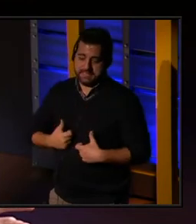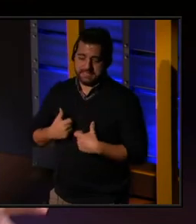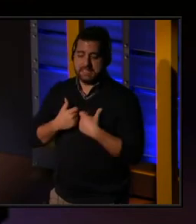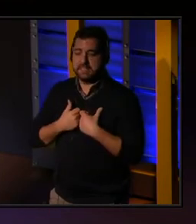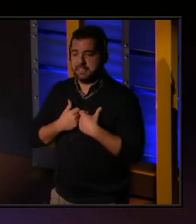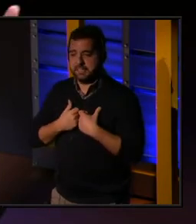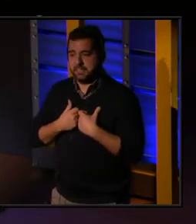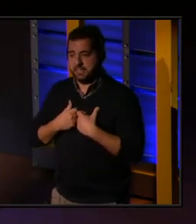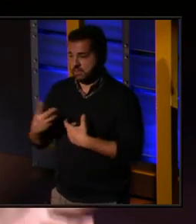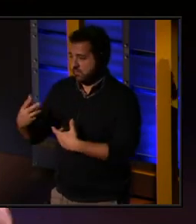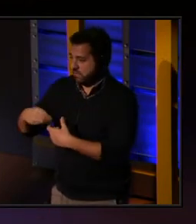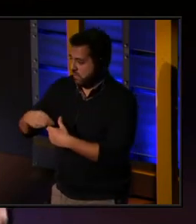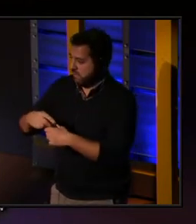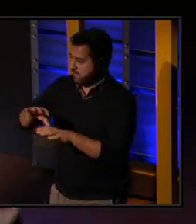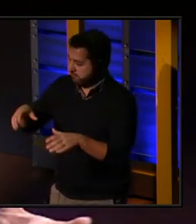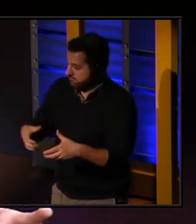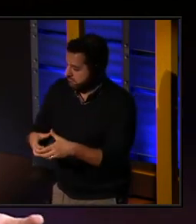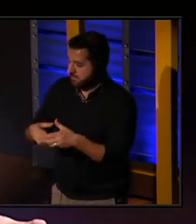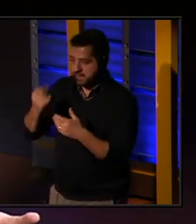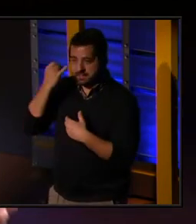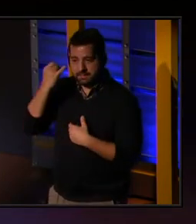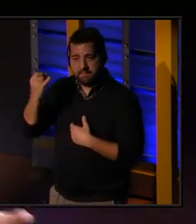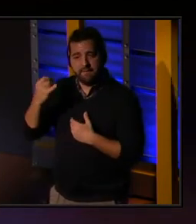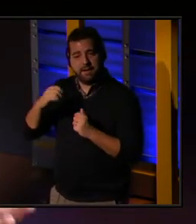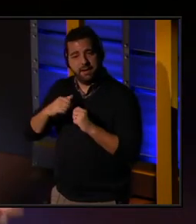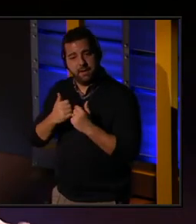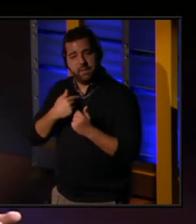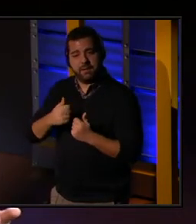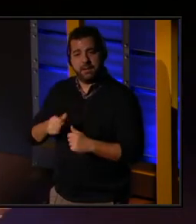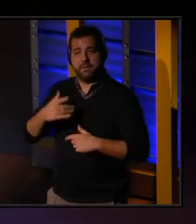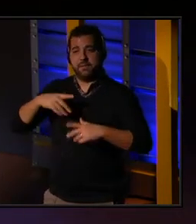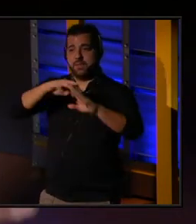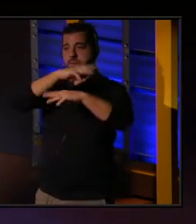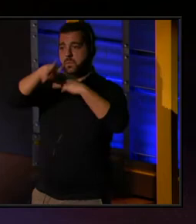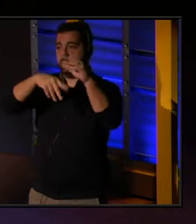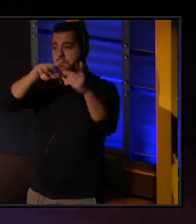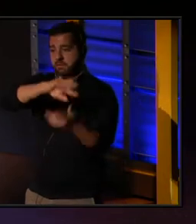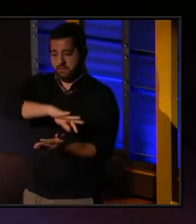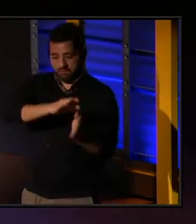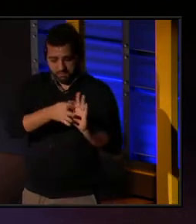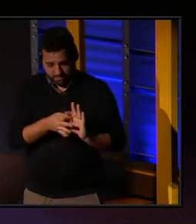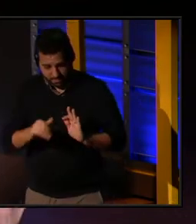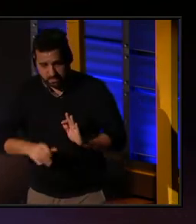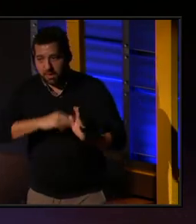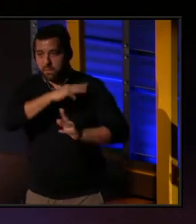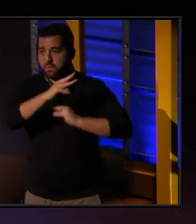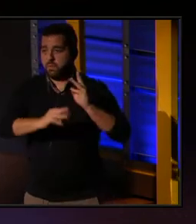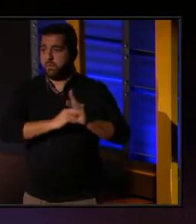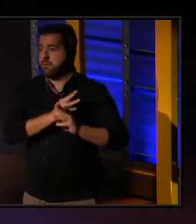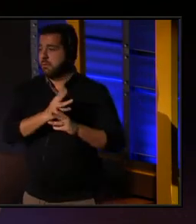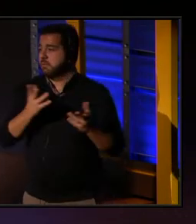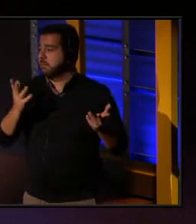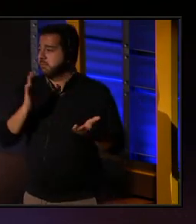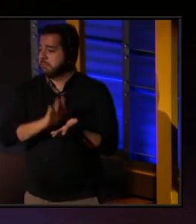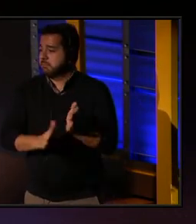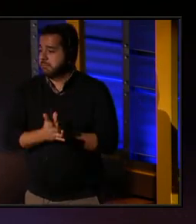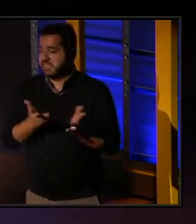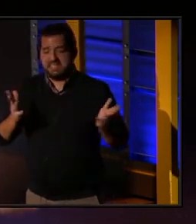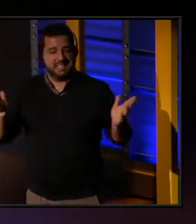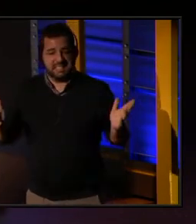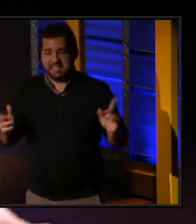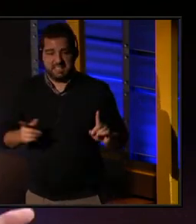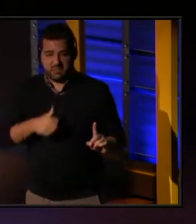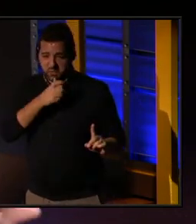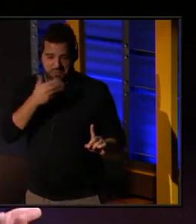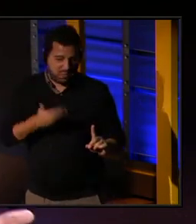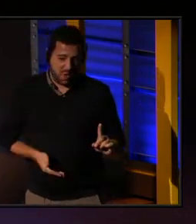this collective idea of how we can translate the world, it's not about, that's it, then you just are. think it's like,